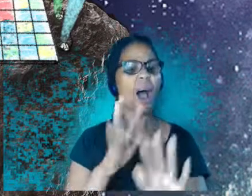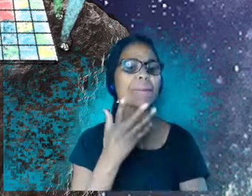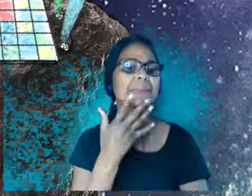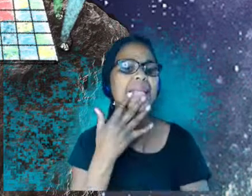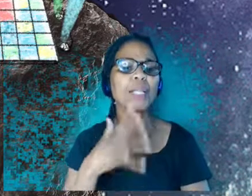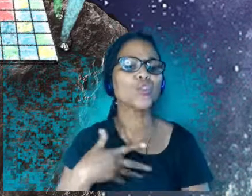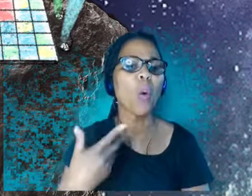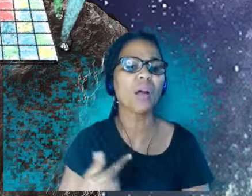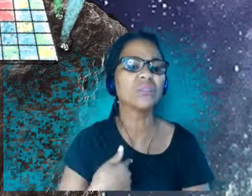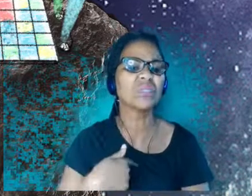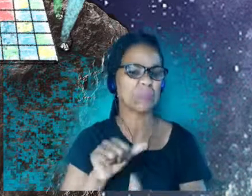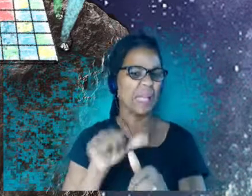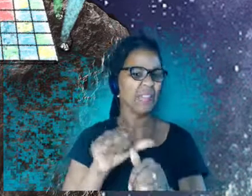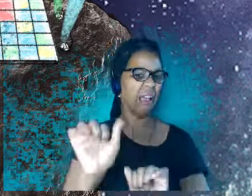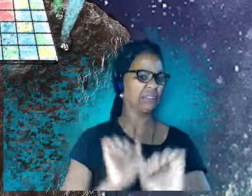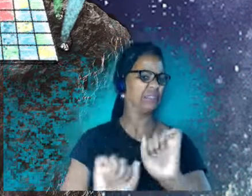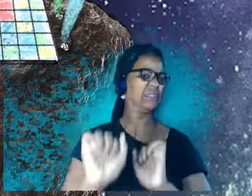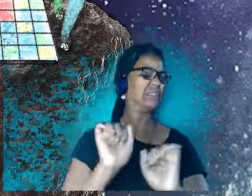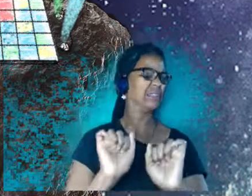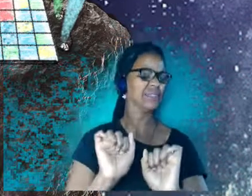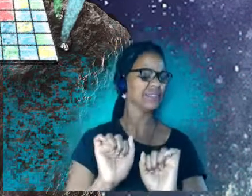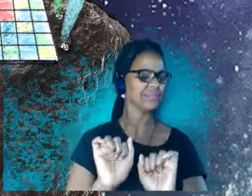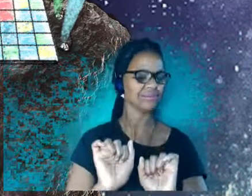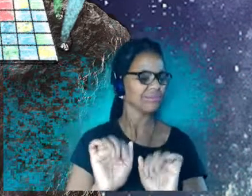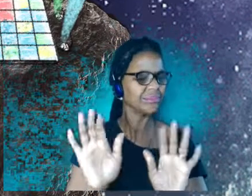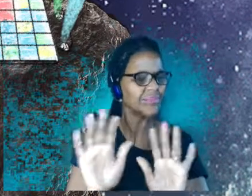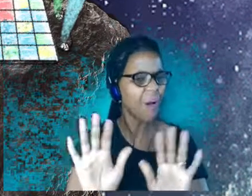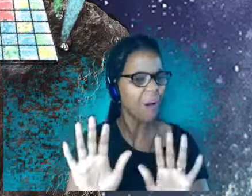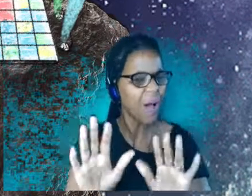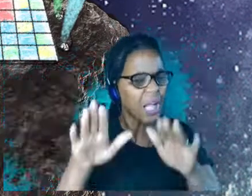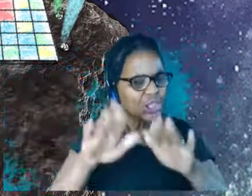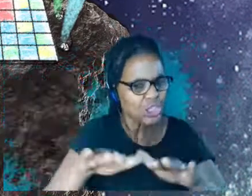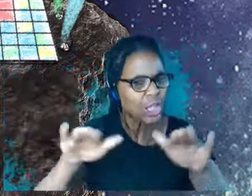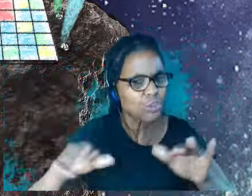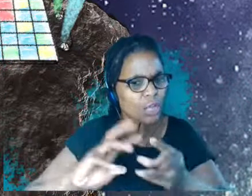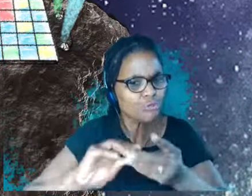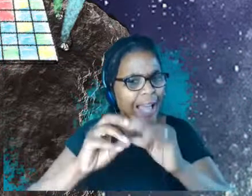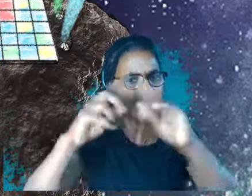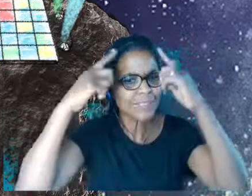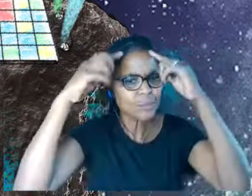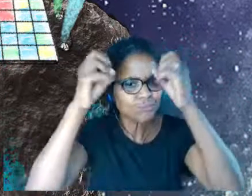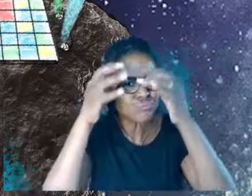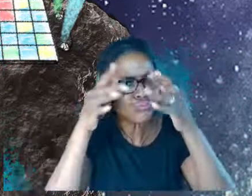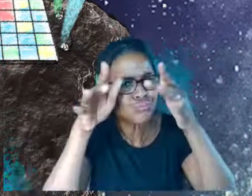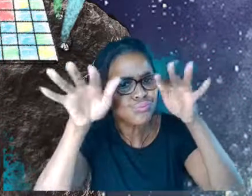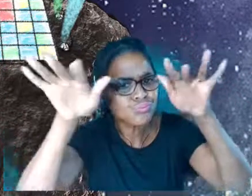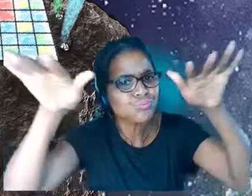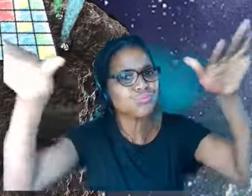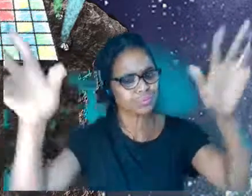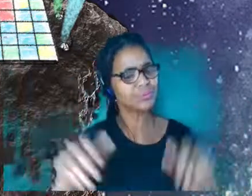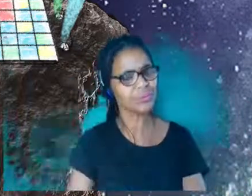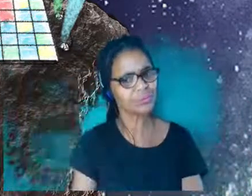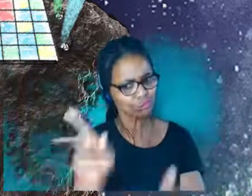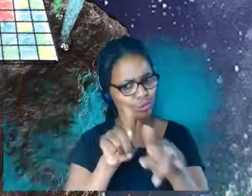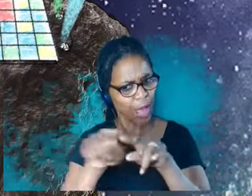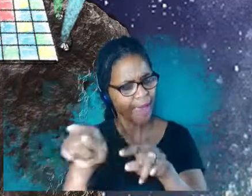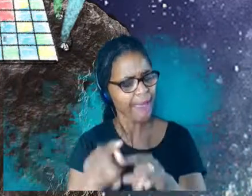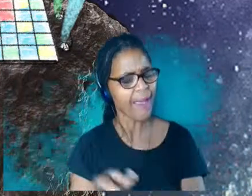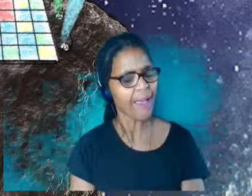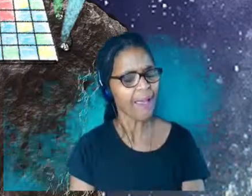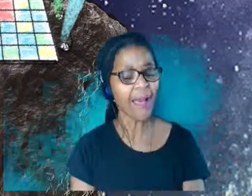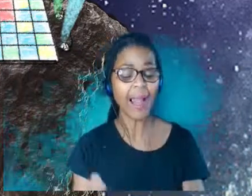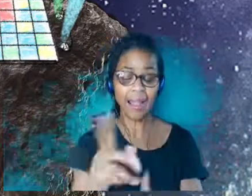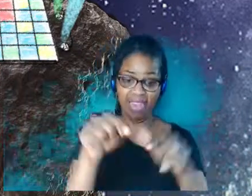making kind of certain creative choices. Like on a platform like this, it's